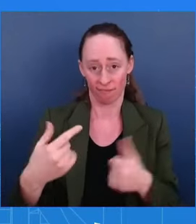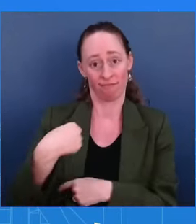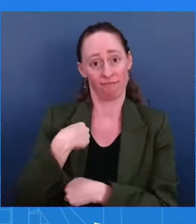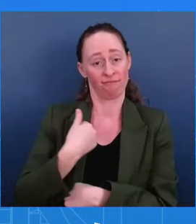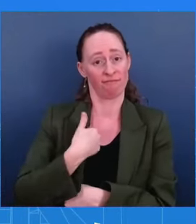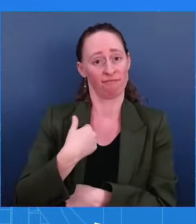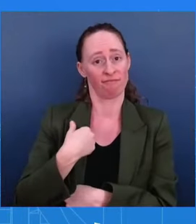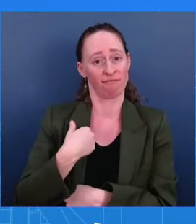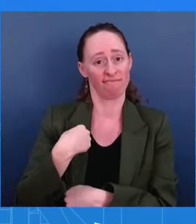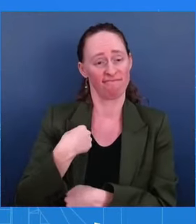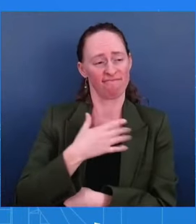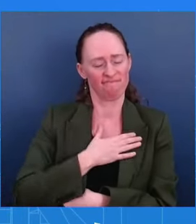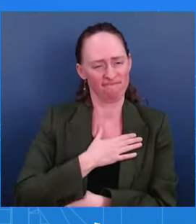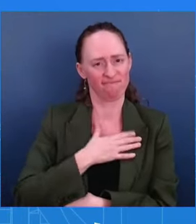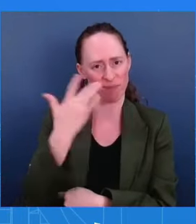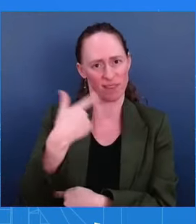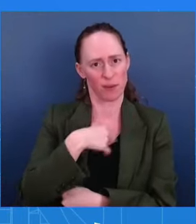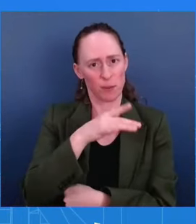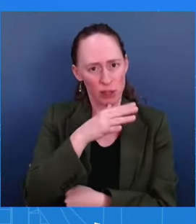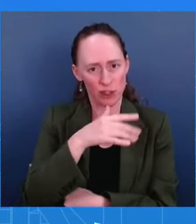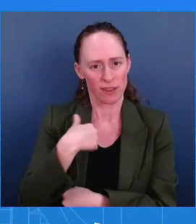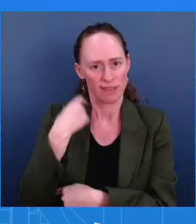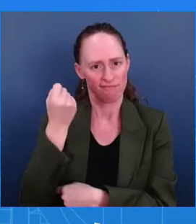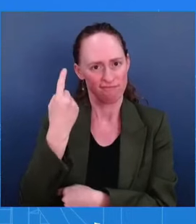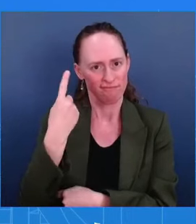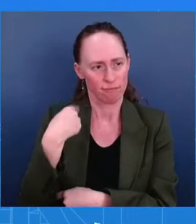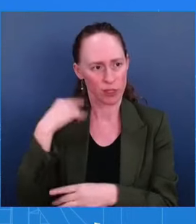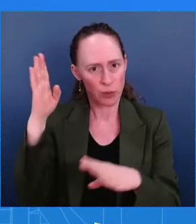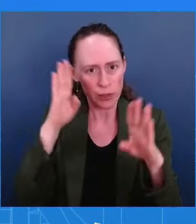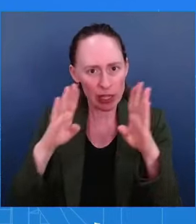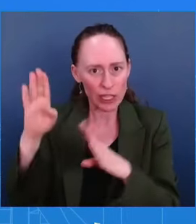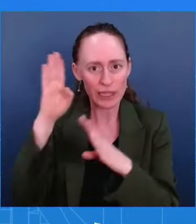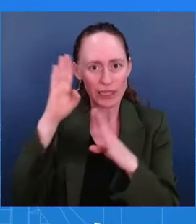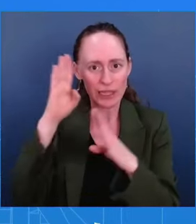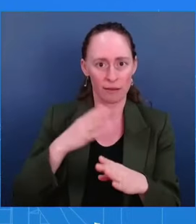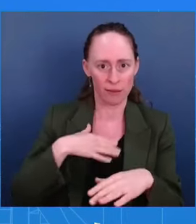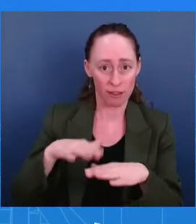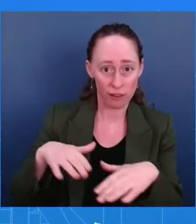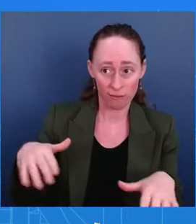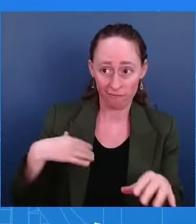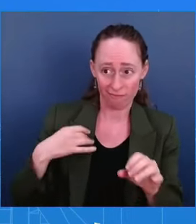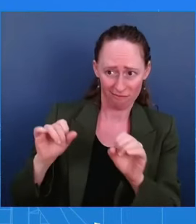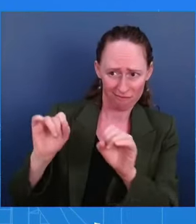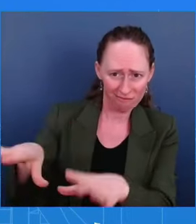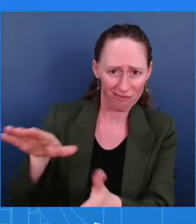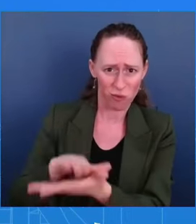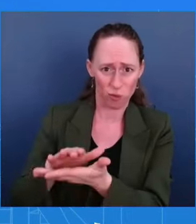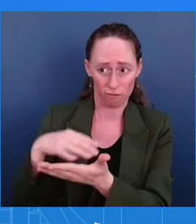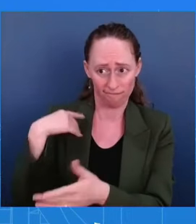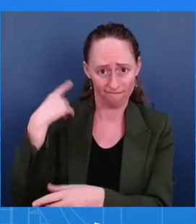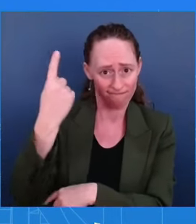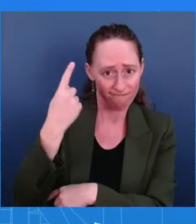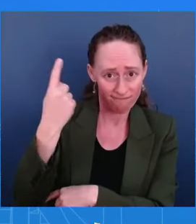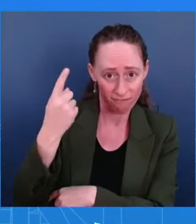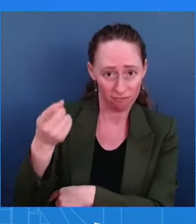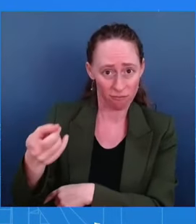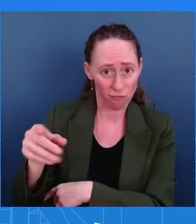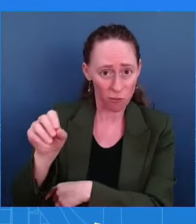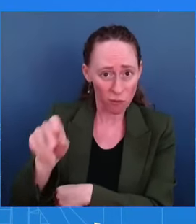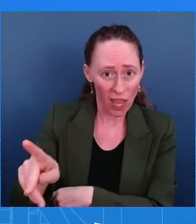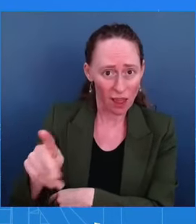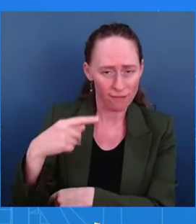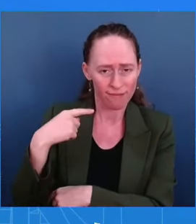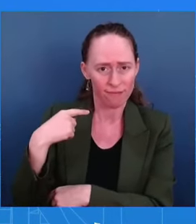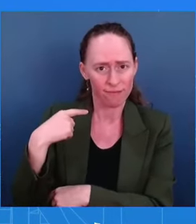sending your kid out into the world every day, living with the real fear of the worst, the worst